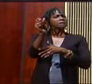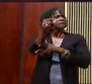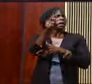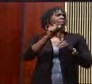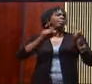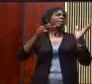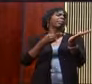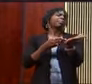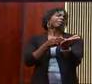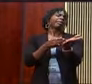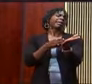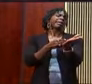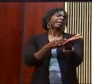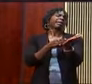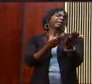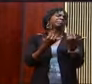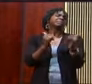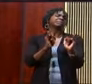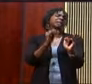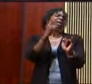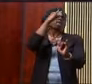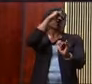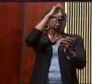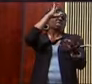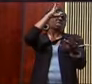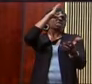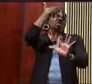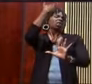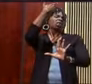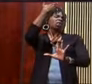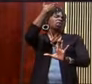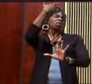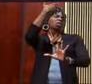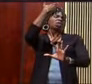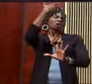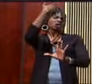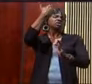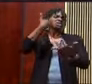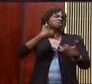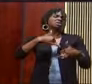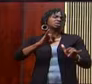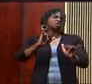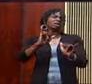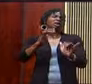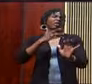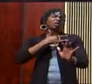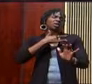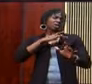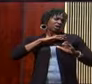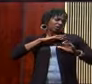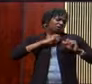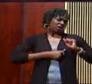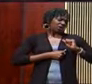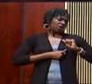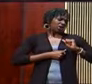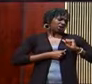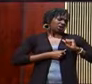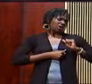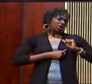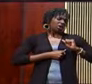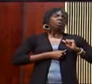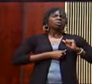But honestly, I am in a state of what? Mental despair. I'm in a state of a psychological